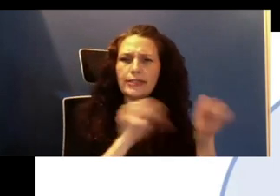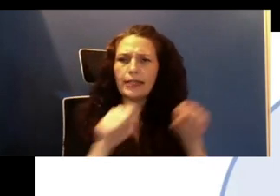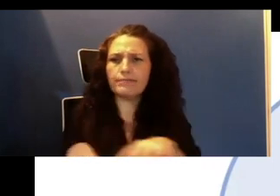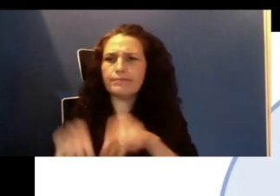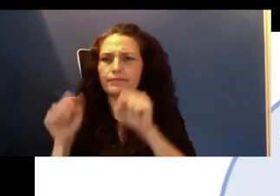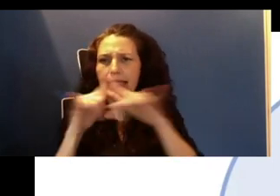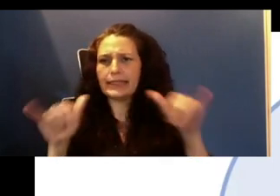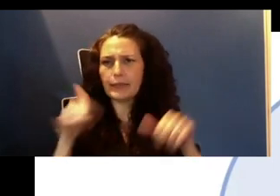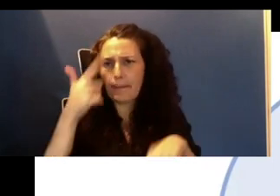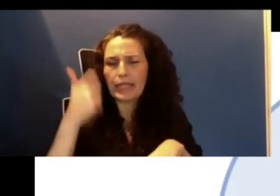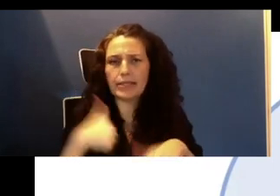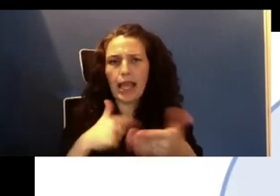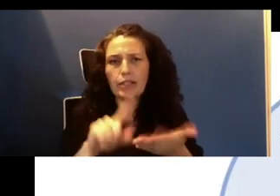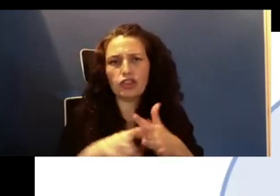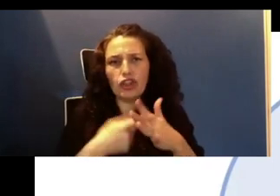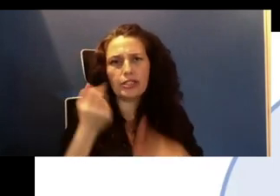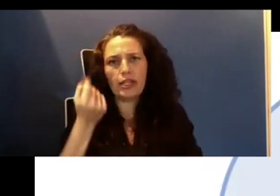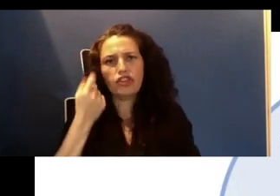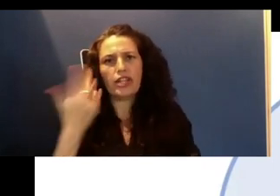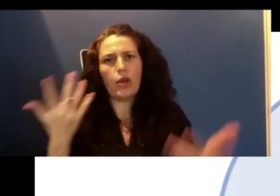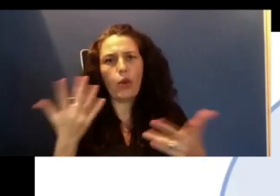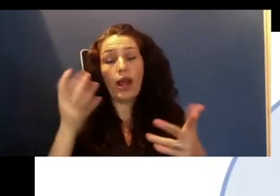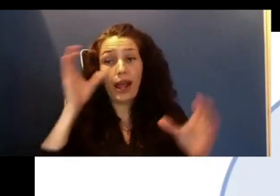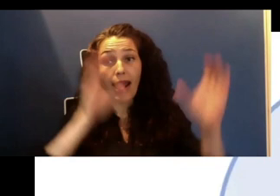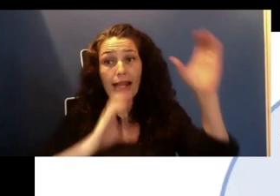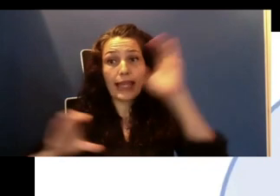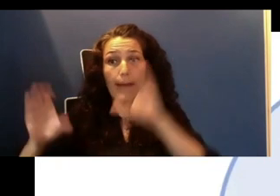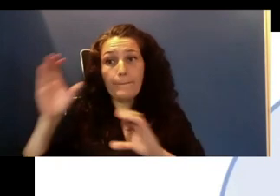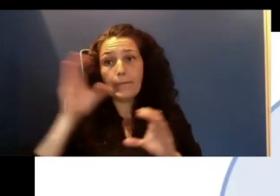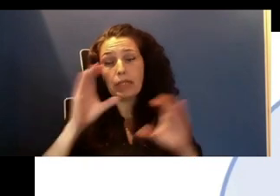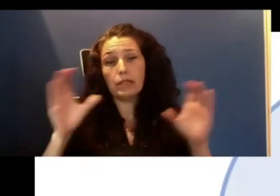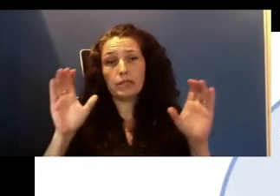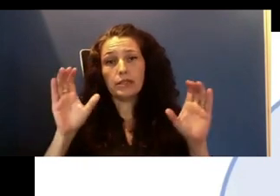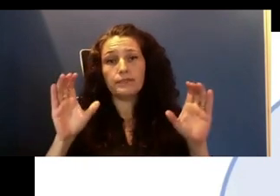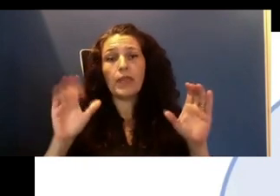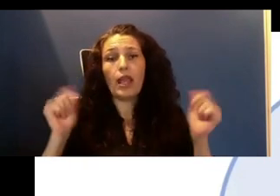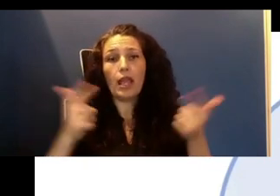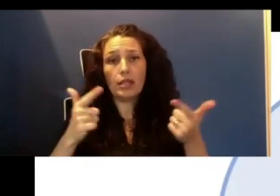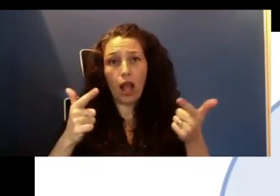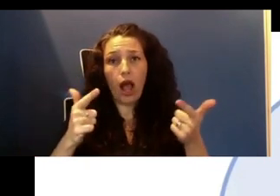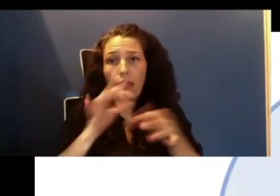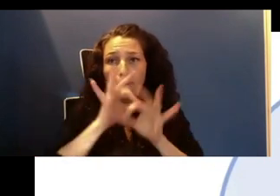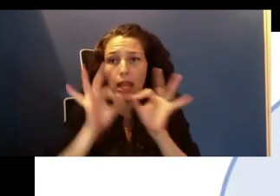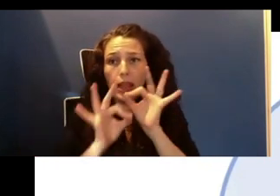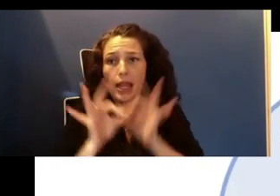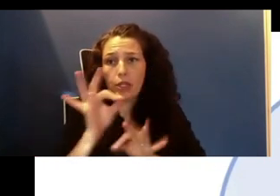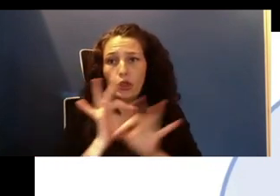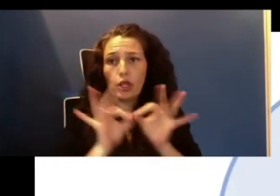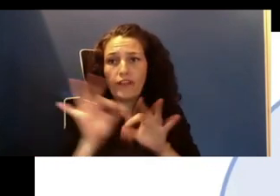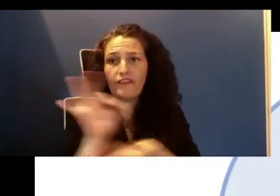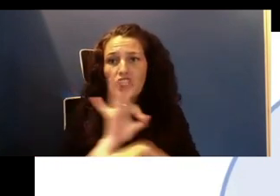because I started to see that chemicals and molecular functionality, the shape of those chemicals